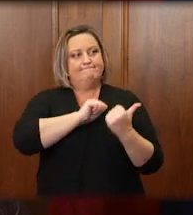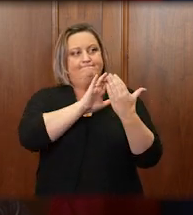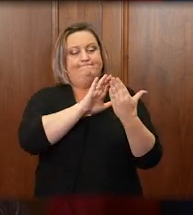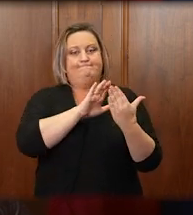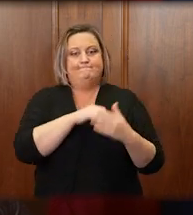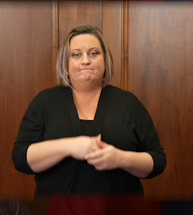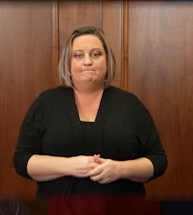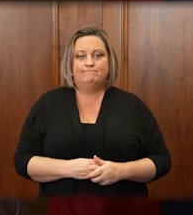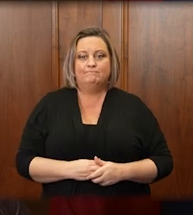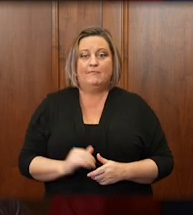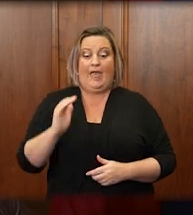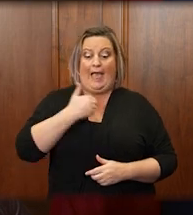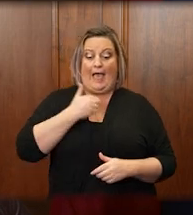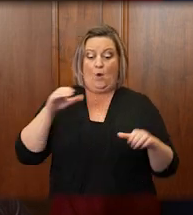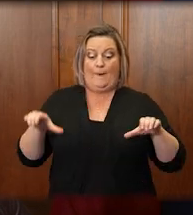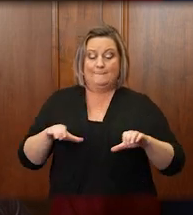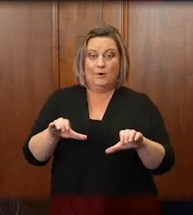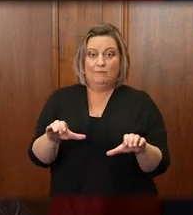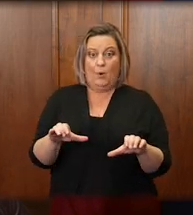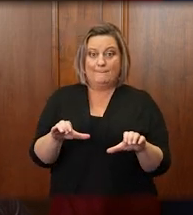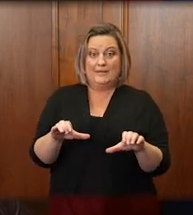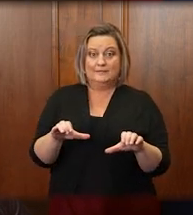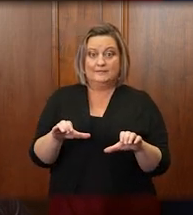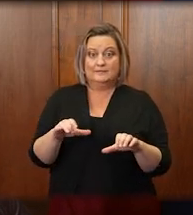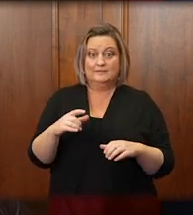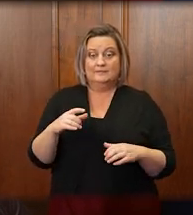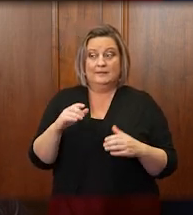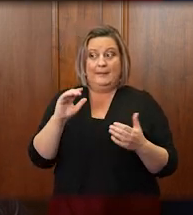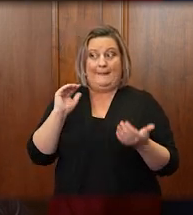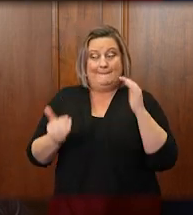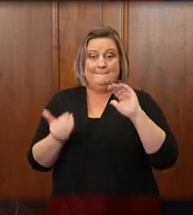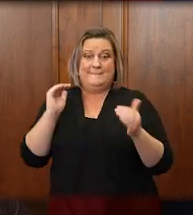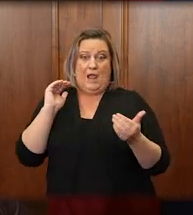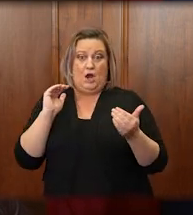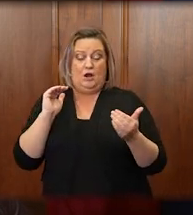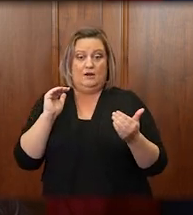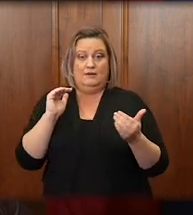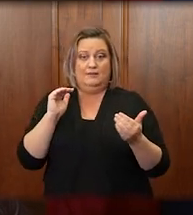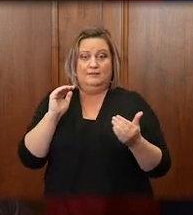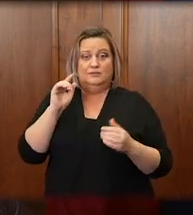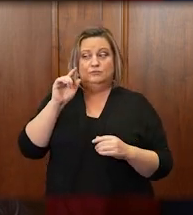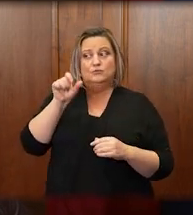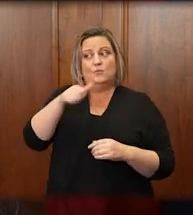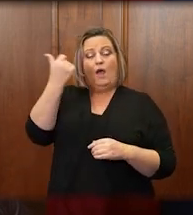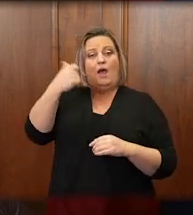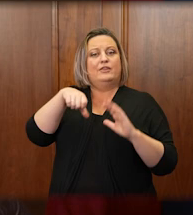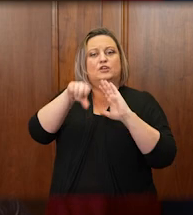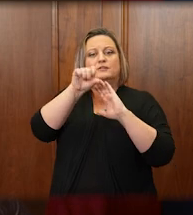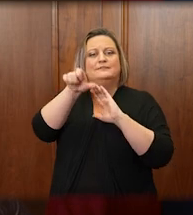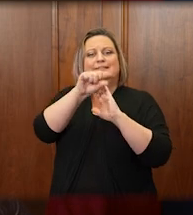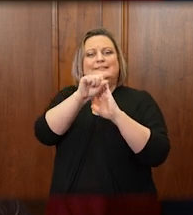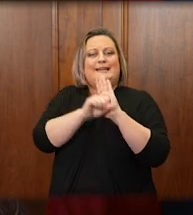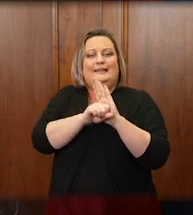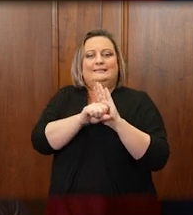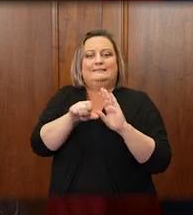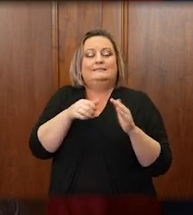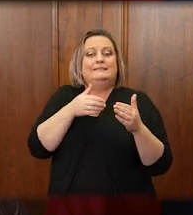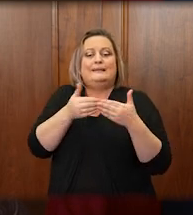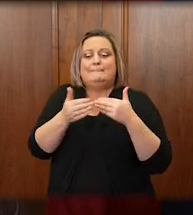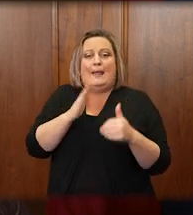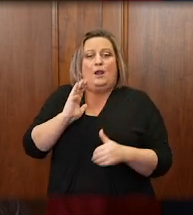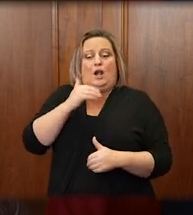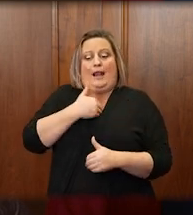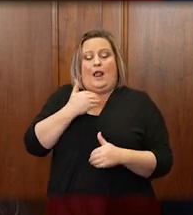trial courts performance in the pandemic and before up against that of the courts of any state, despite our small